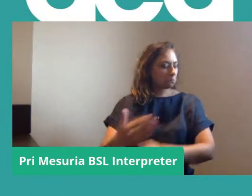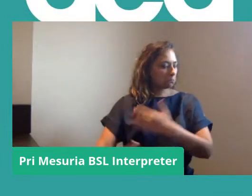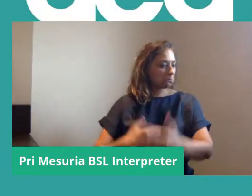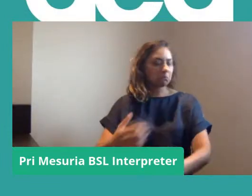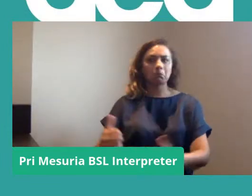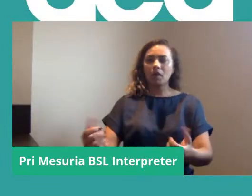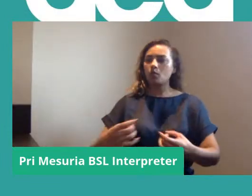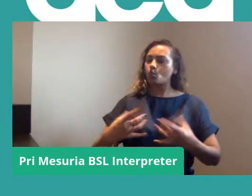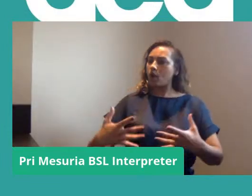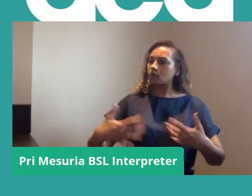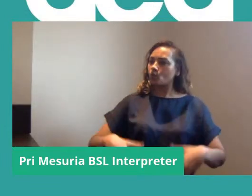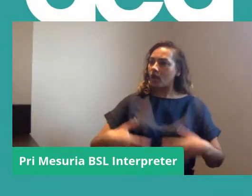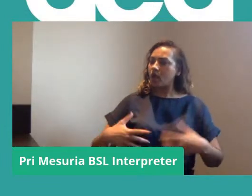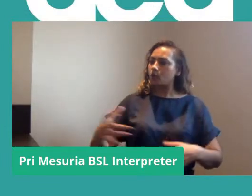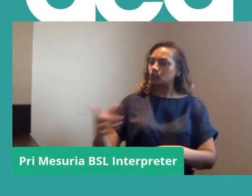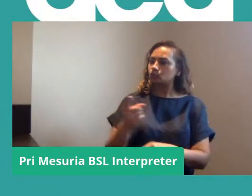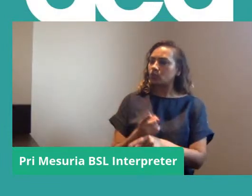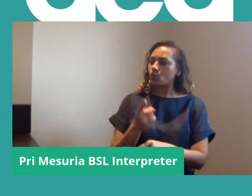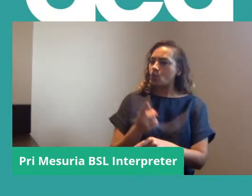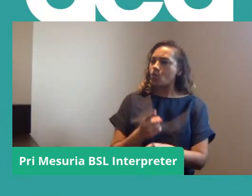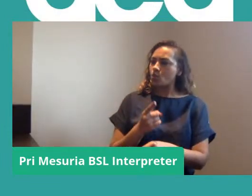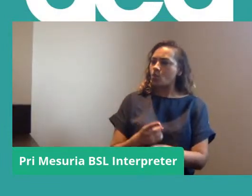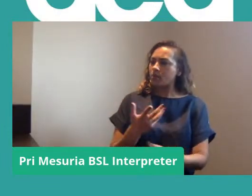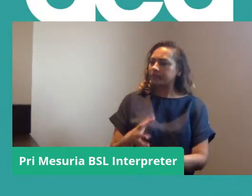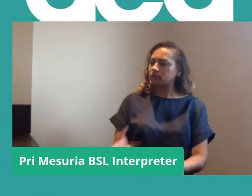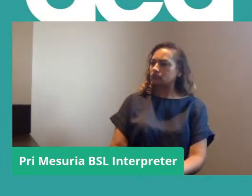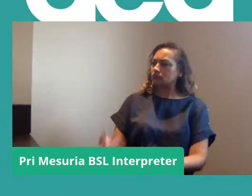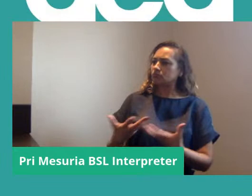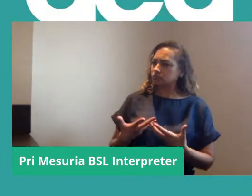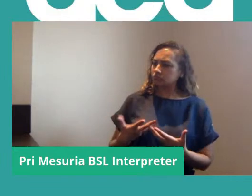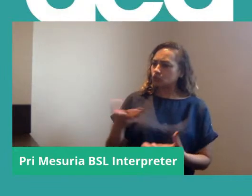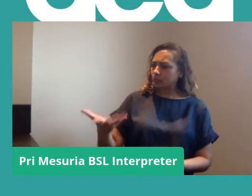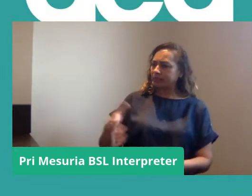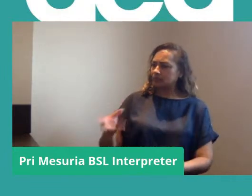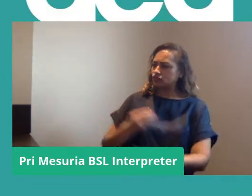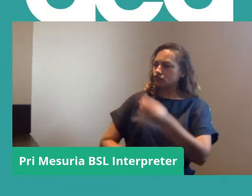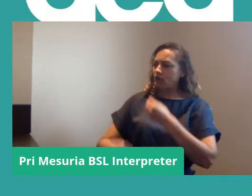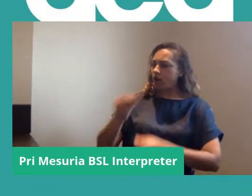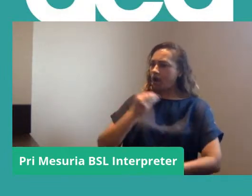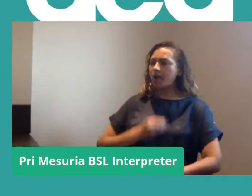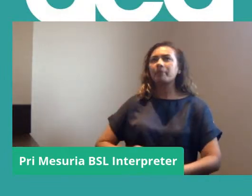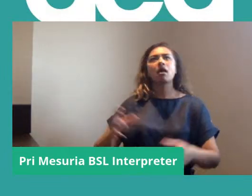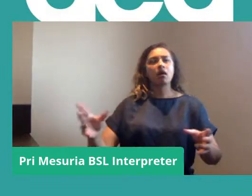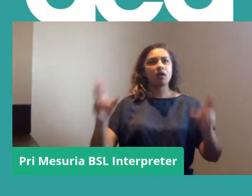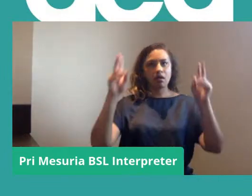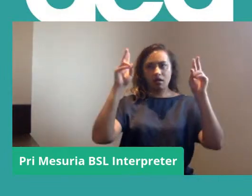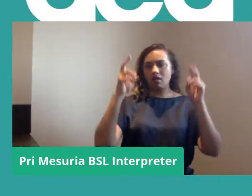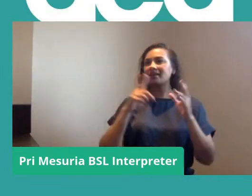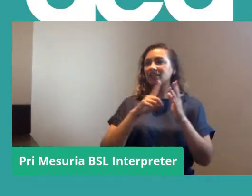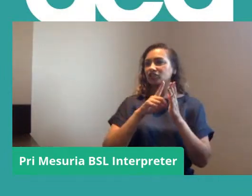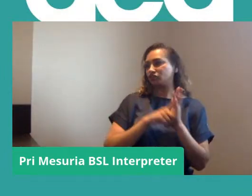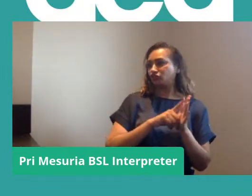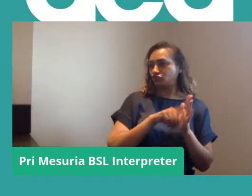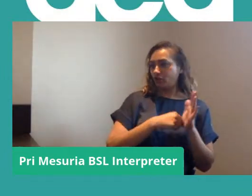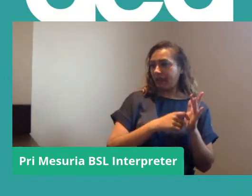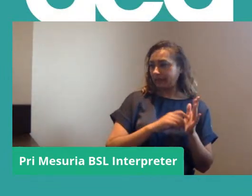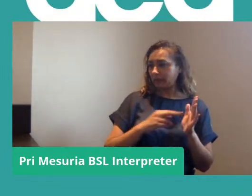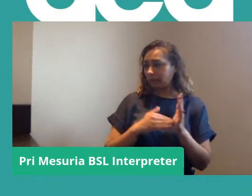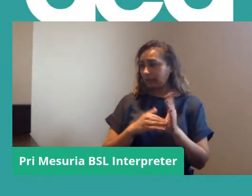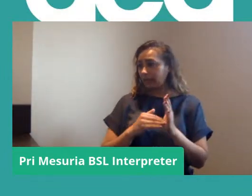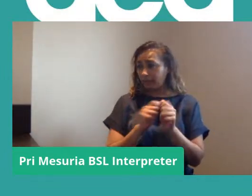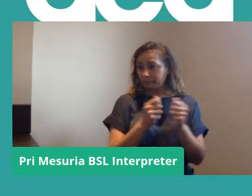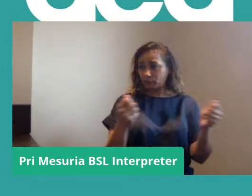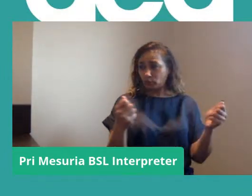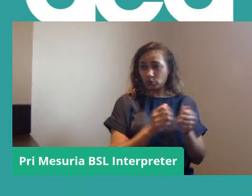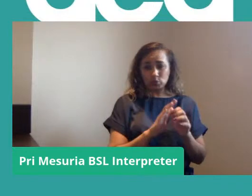just struck me as you were talking that you were basically describing the title of Jane McAlevey's last book, No Shortcuts.